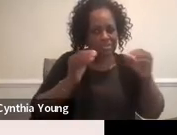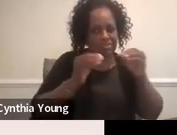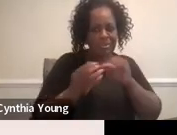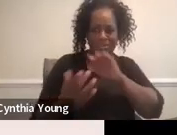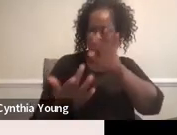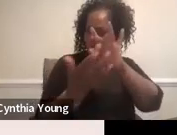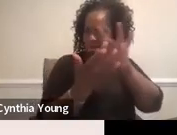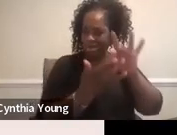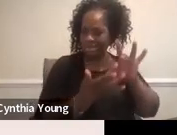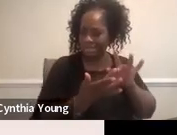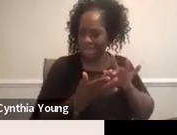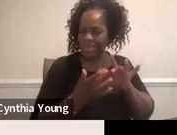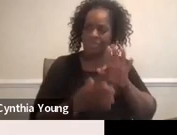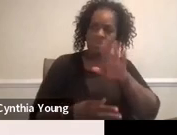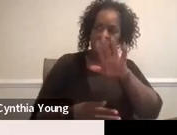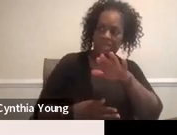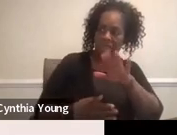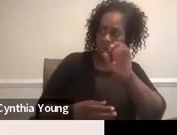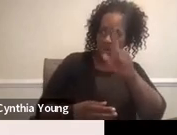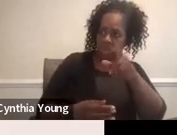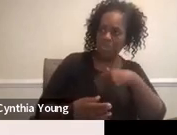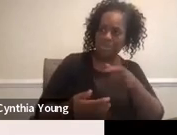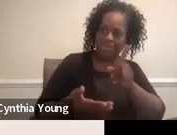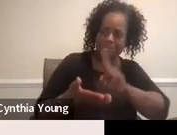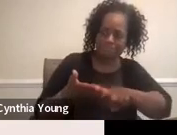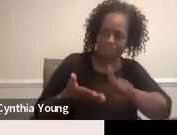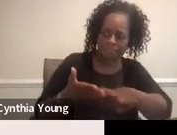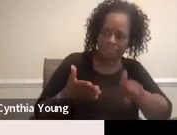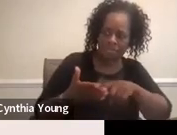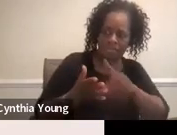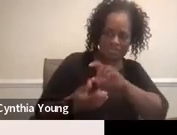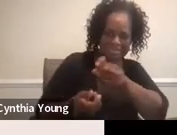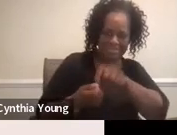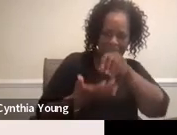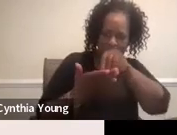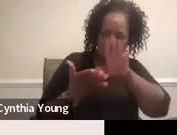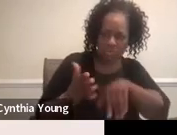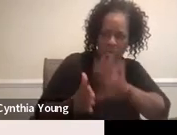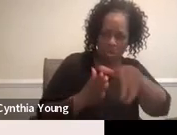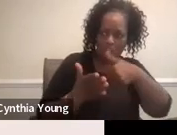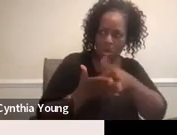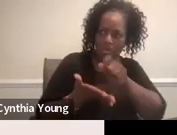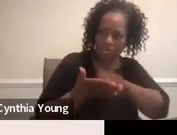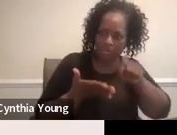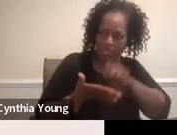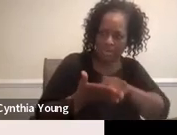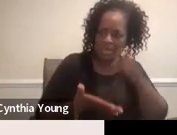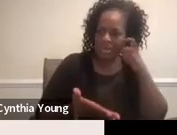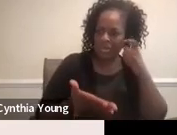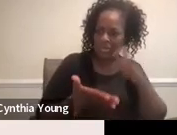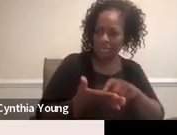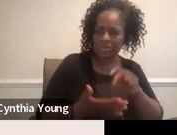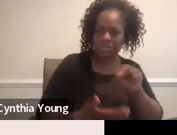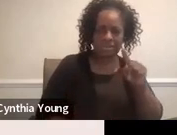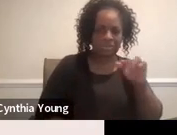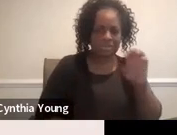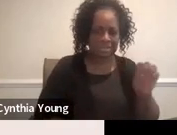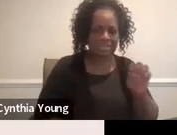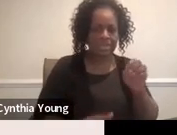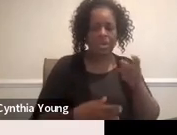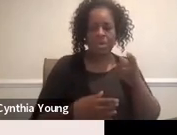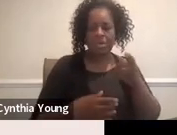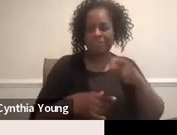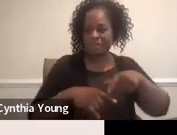and we'll say, okay, we need to look at these students. We need to look at all their written notices around suspension